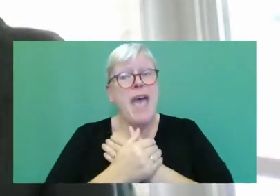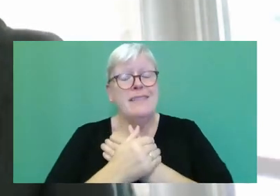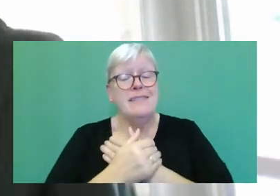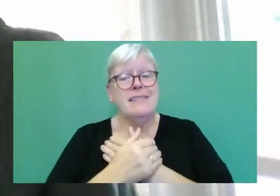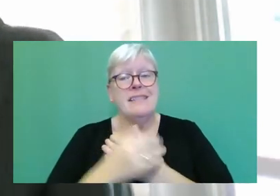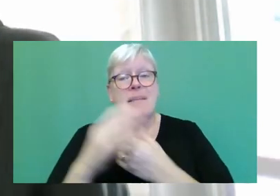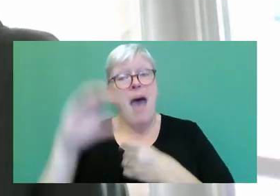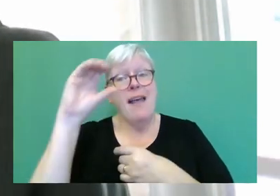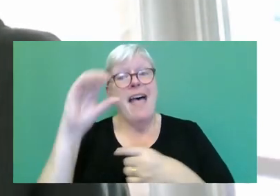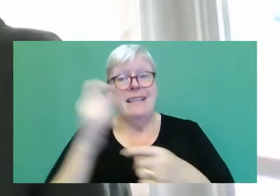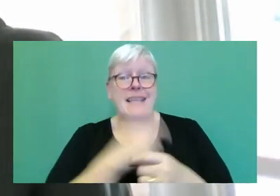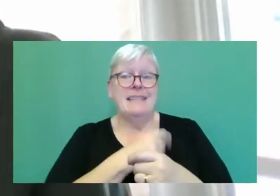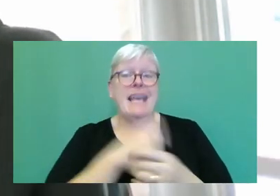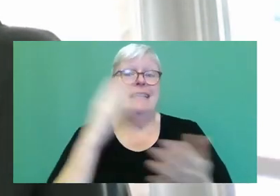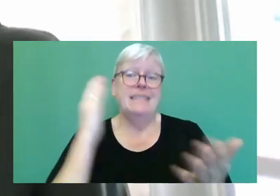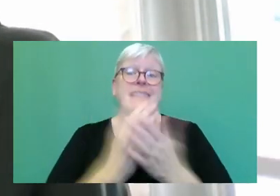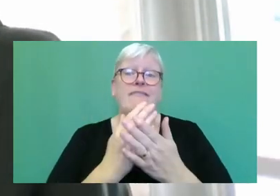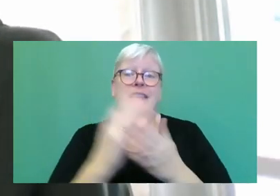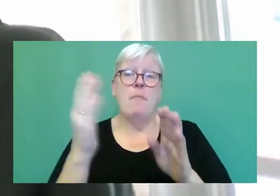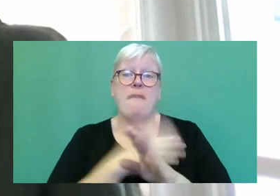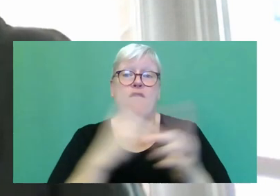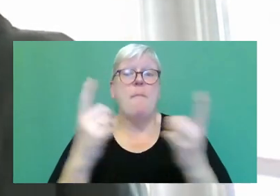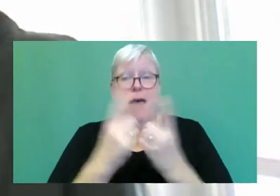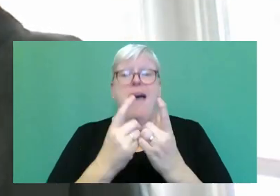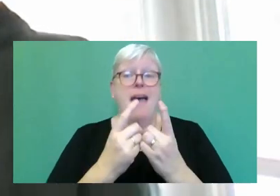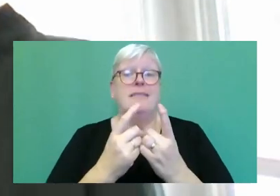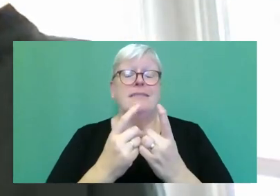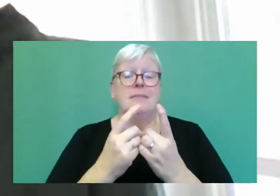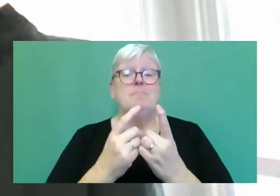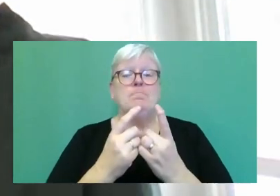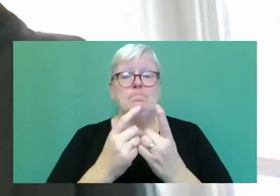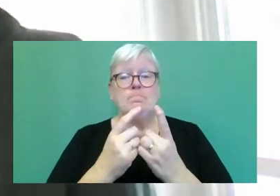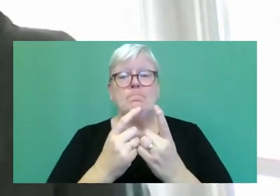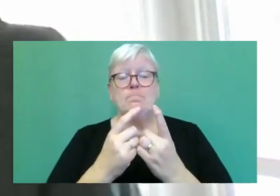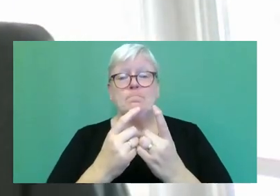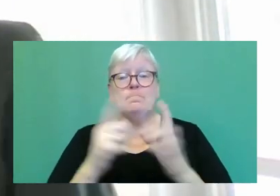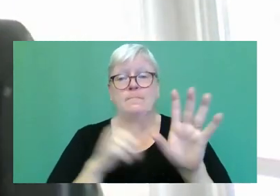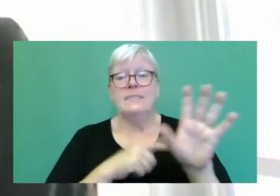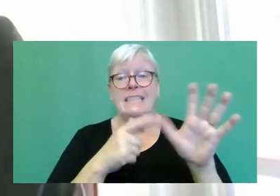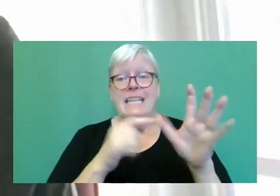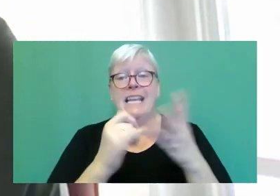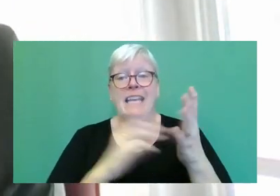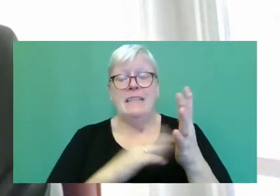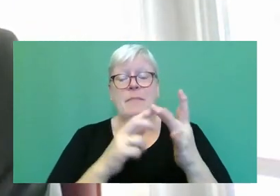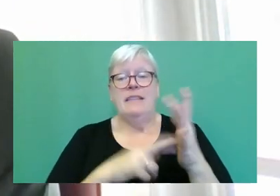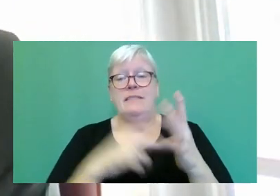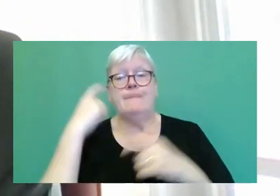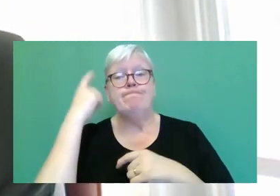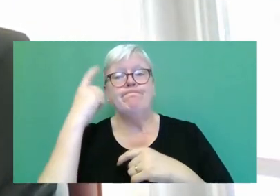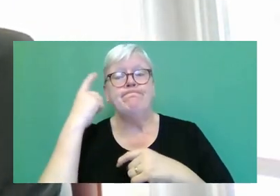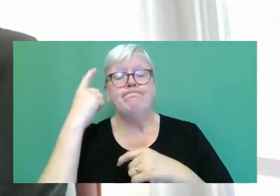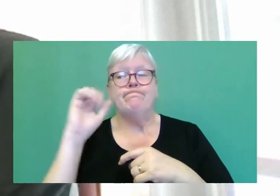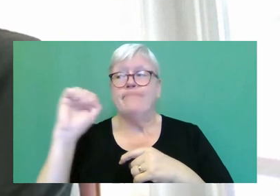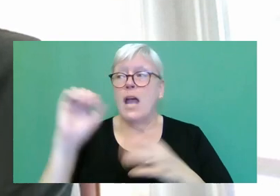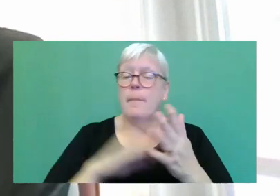definitely present when Yasmin is contemplating her parents